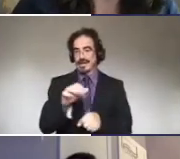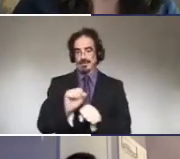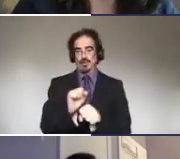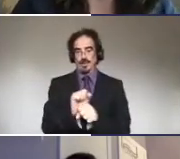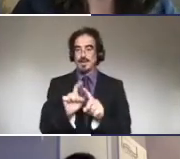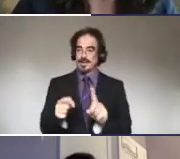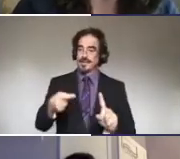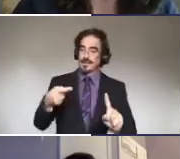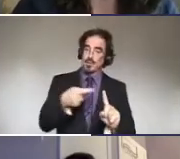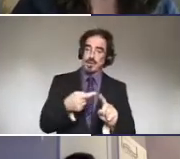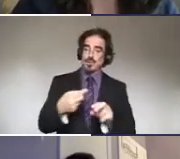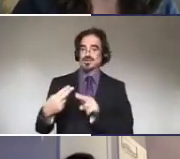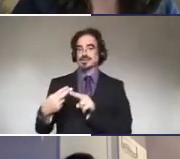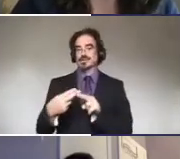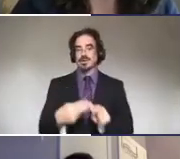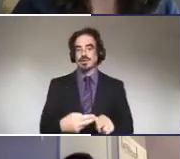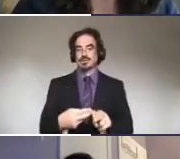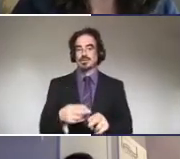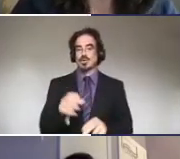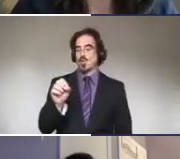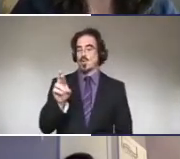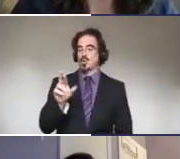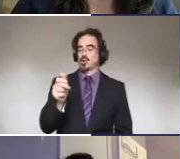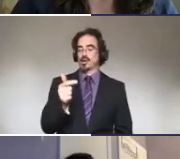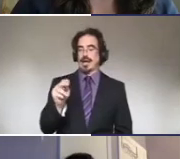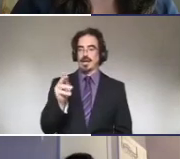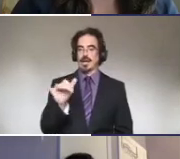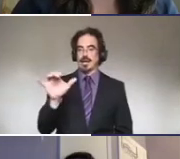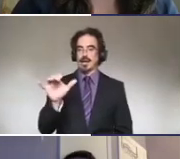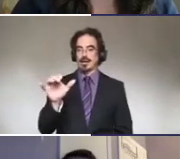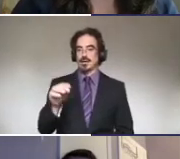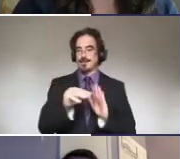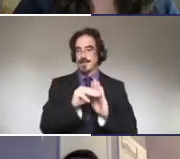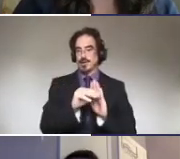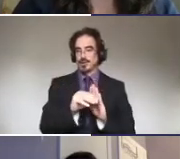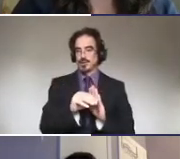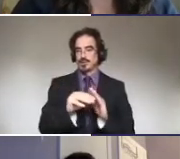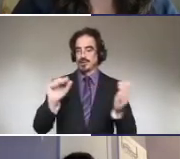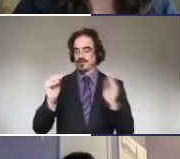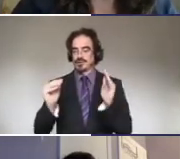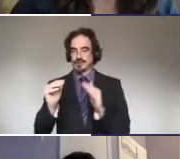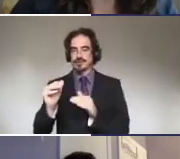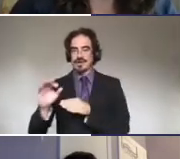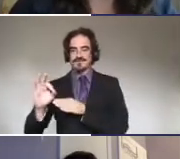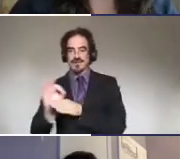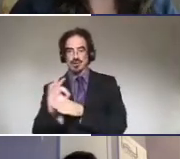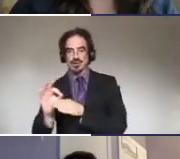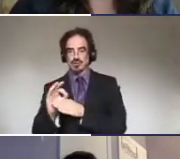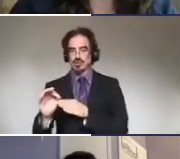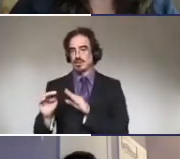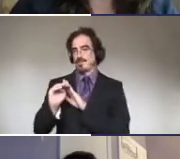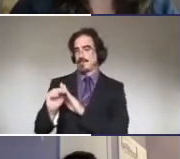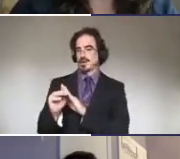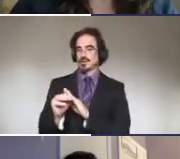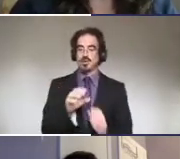is what's called an organic model versus a functional model. The organic model is how these technical standards to get